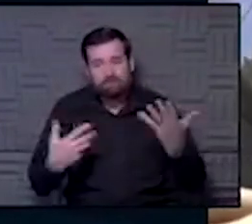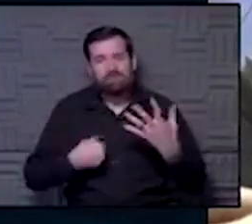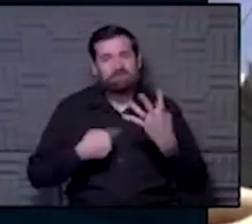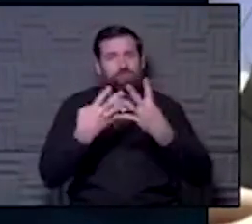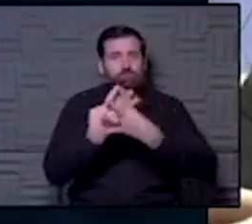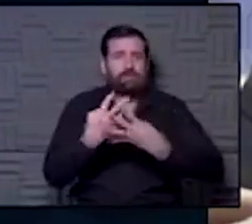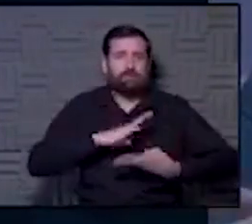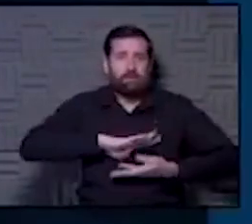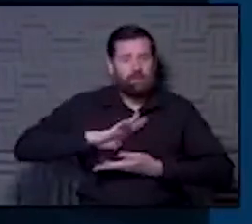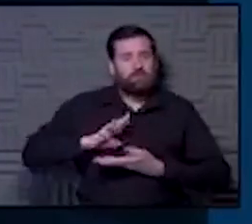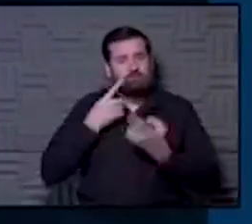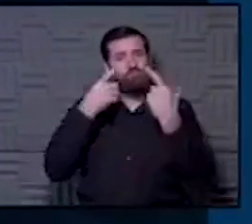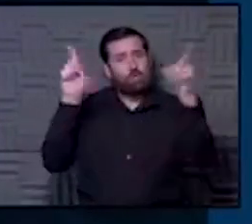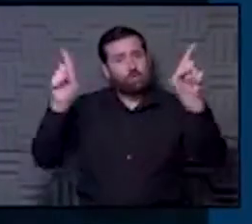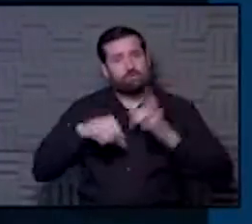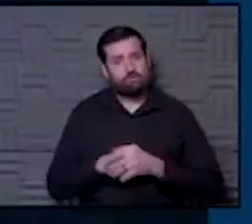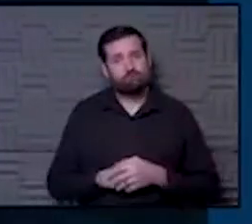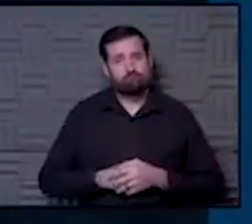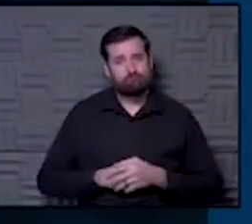mammography, it does its job.